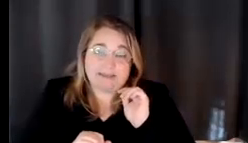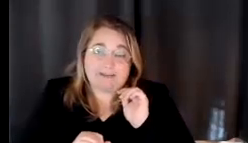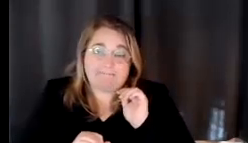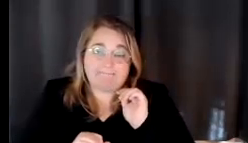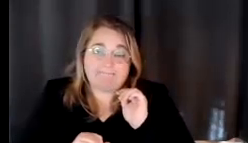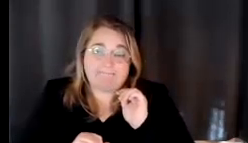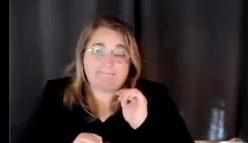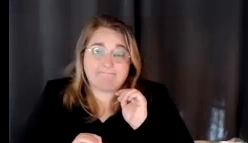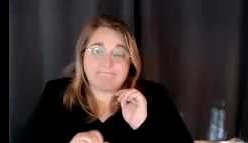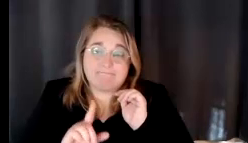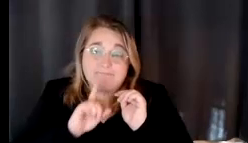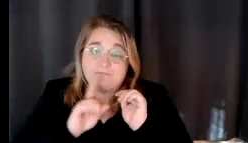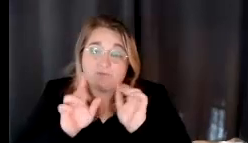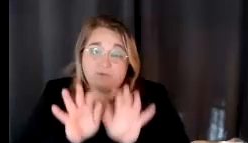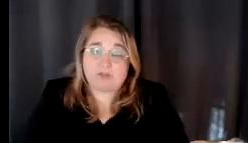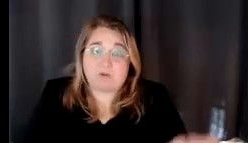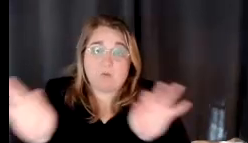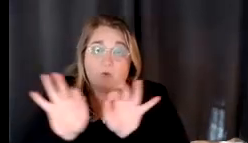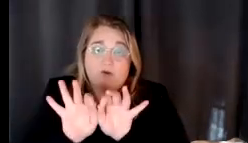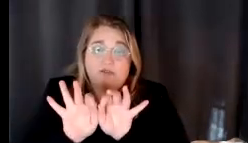it was really important. Um,